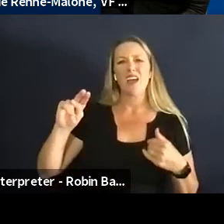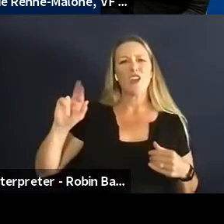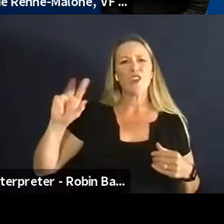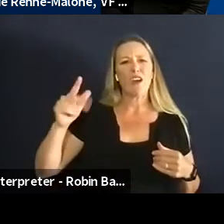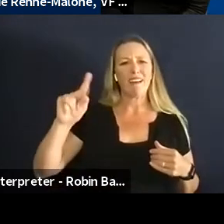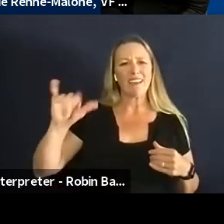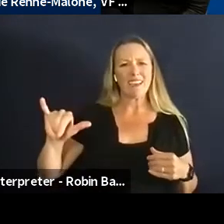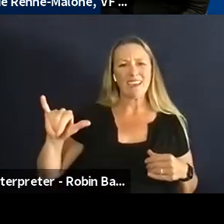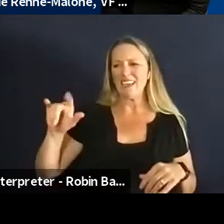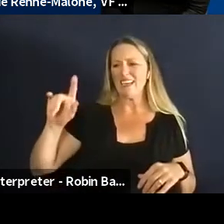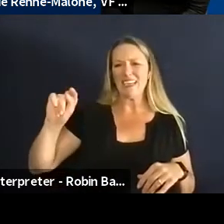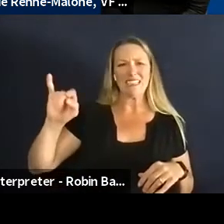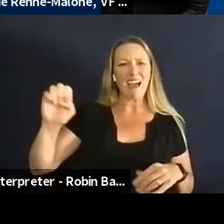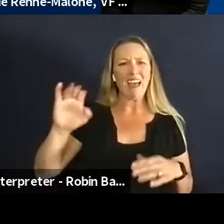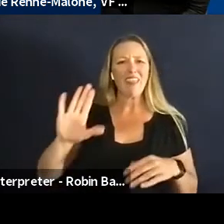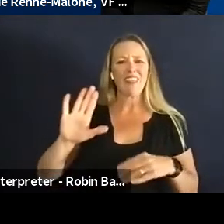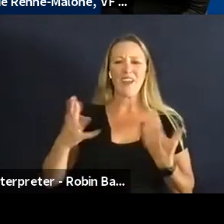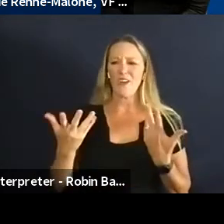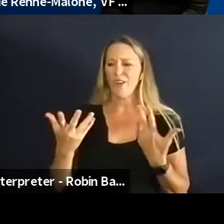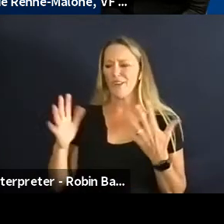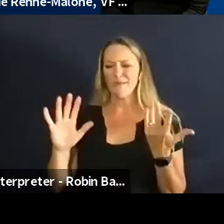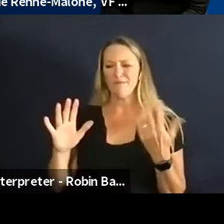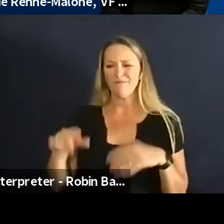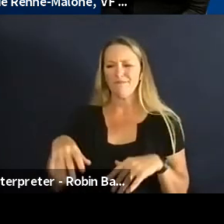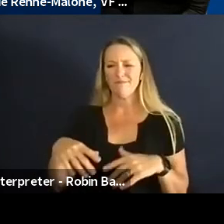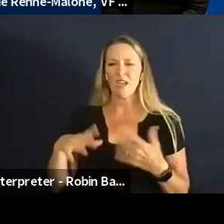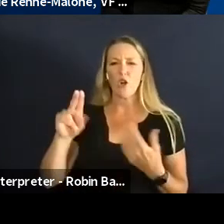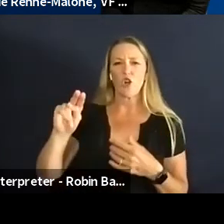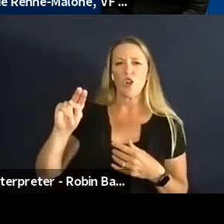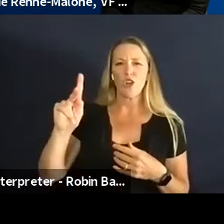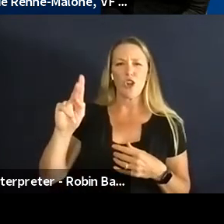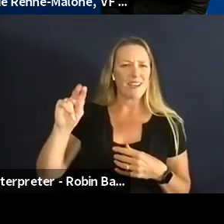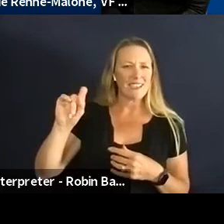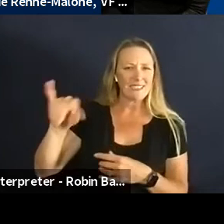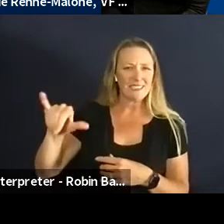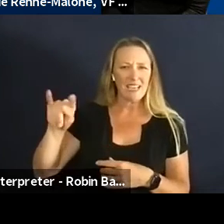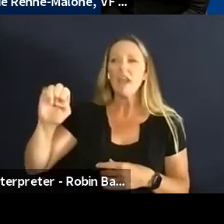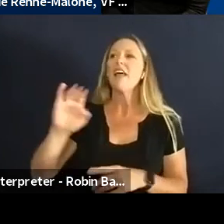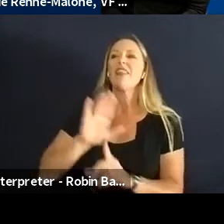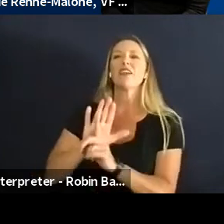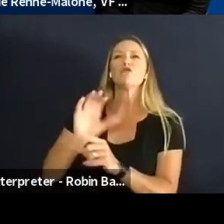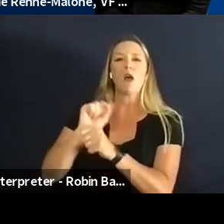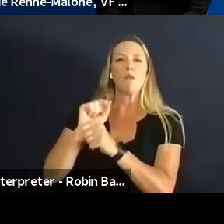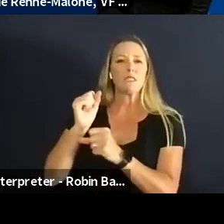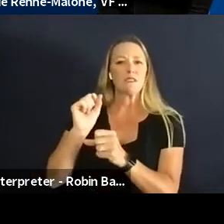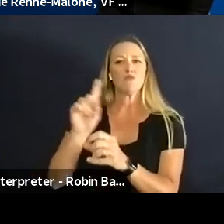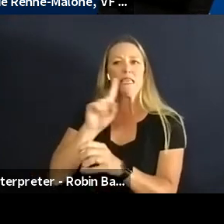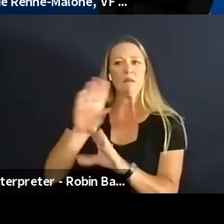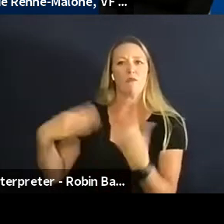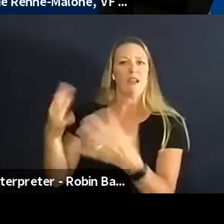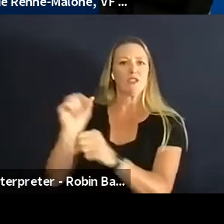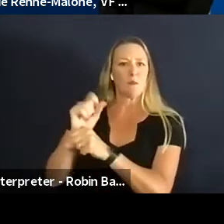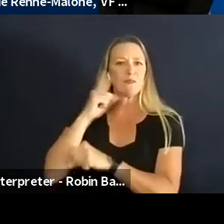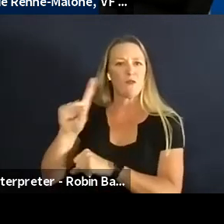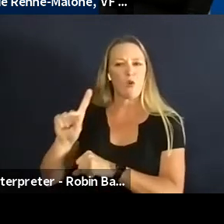I mean their mission was to create meaningful employment for refugees and they have been really really